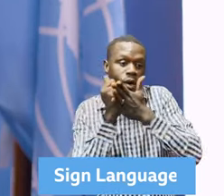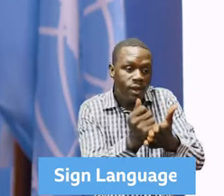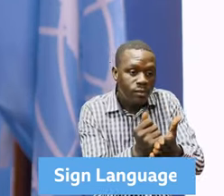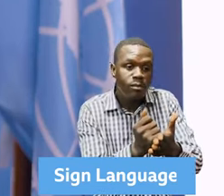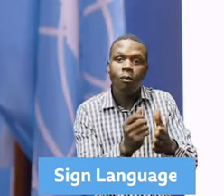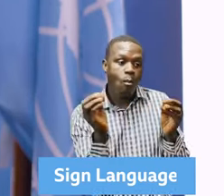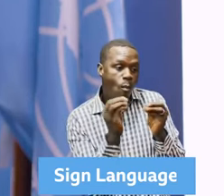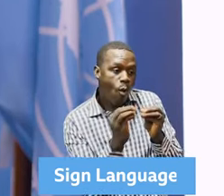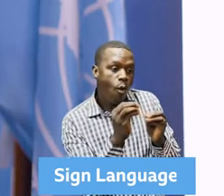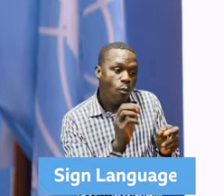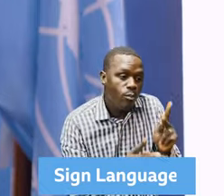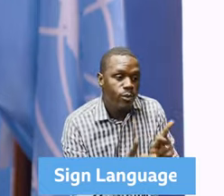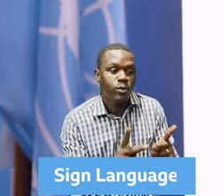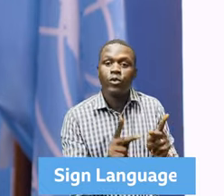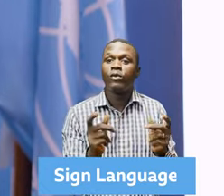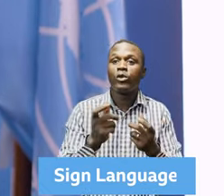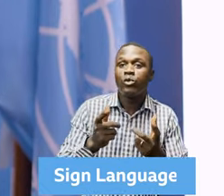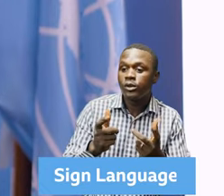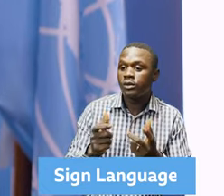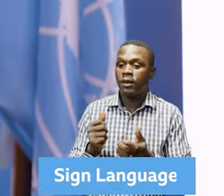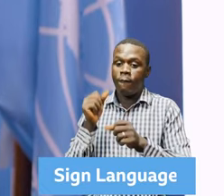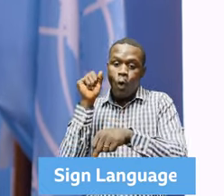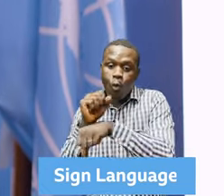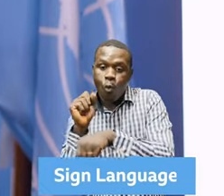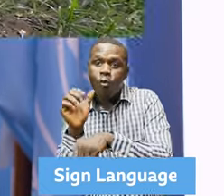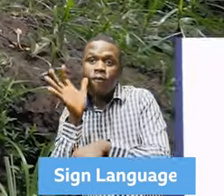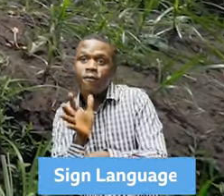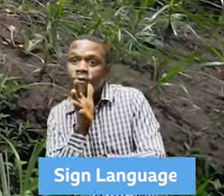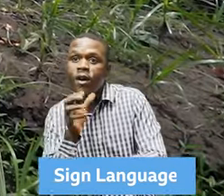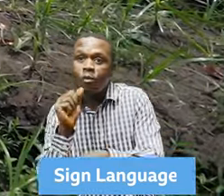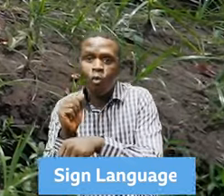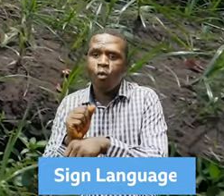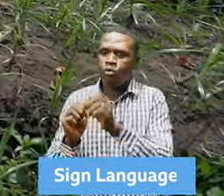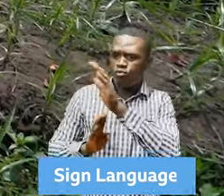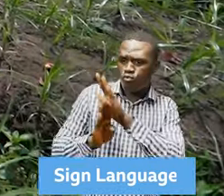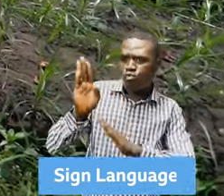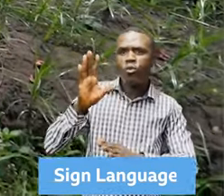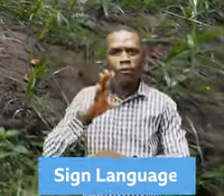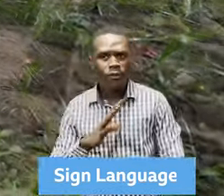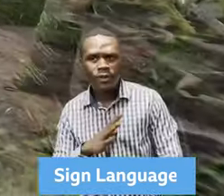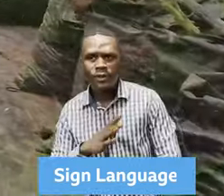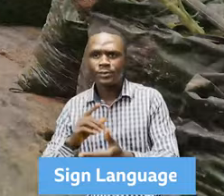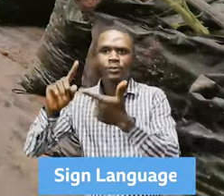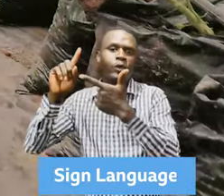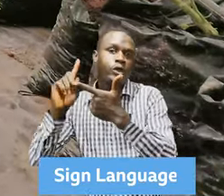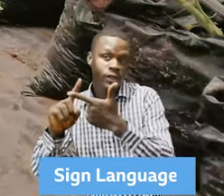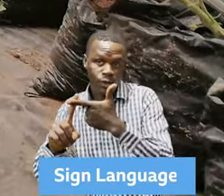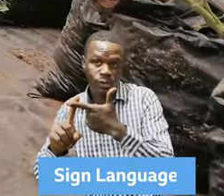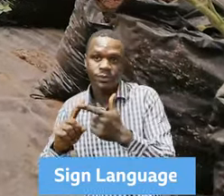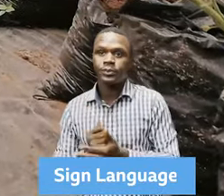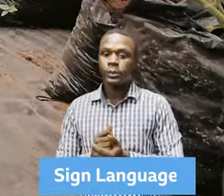unlocking the challenges for actors along various agricultural value chains using improved agricultural practices.